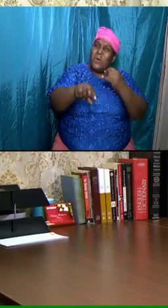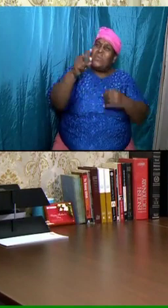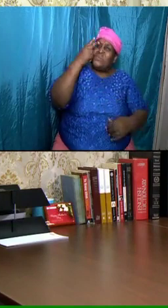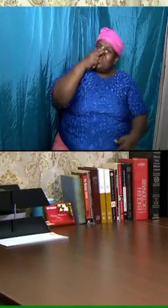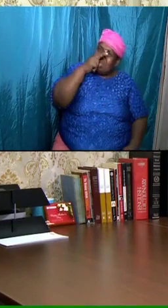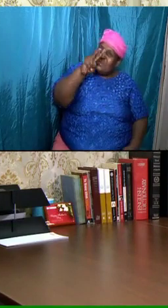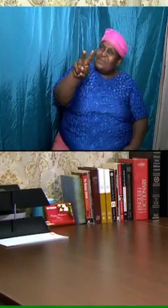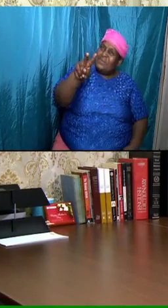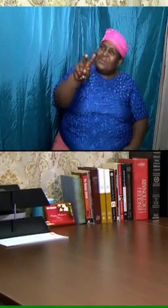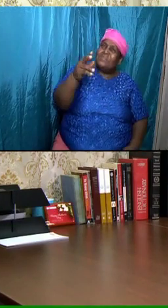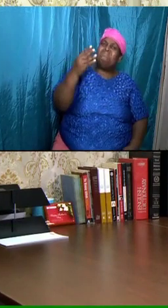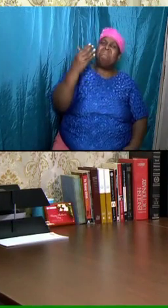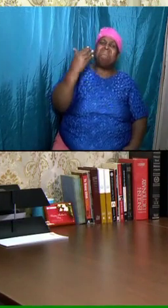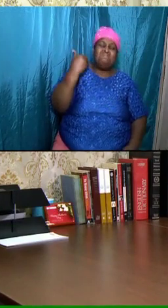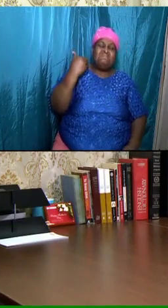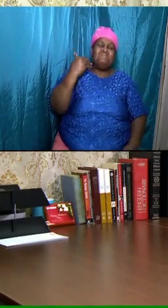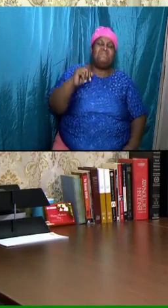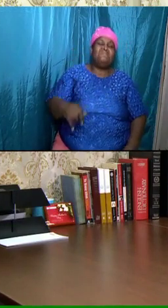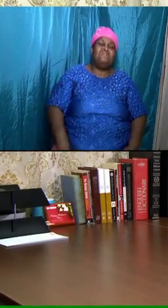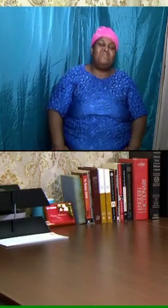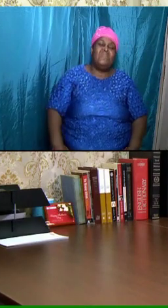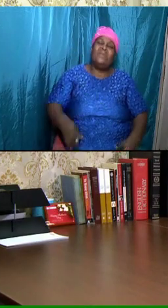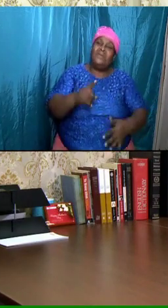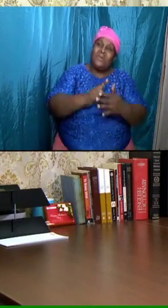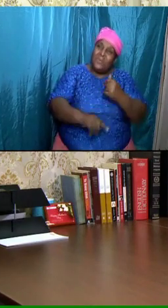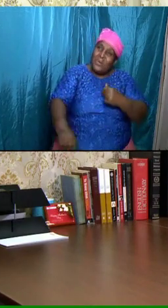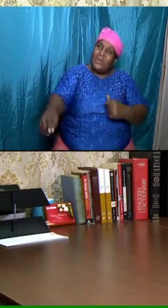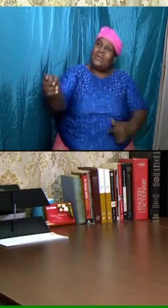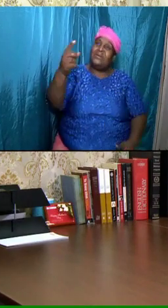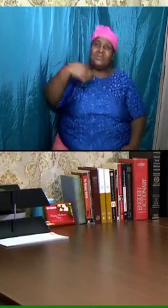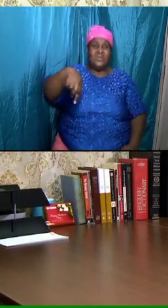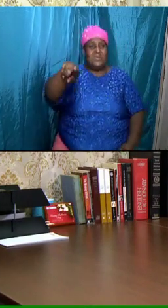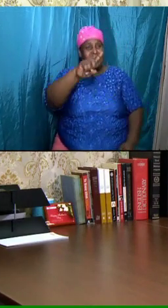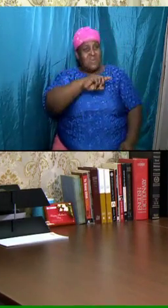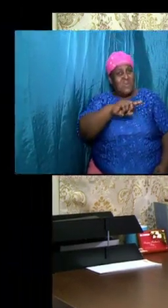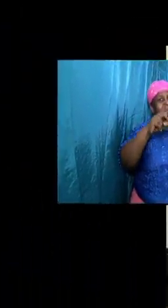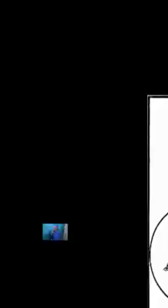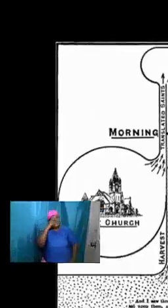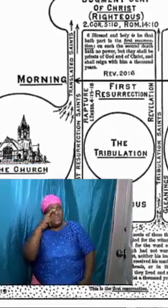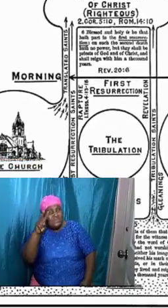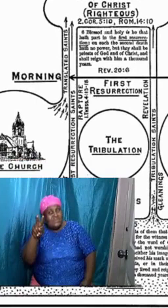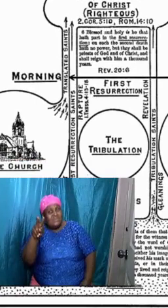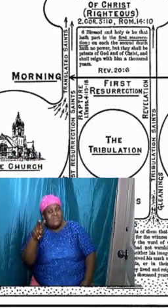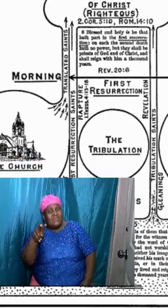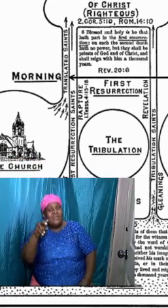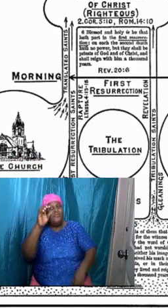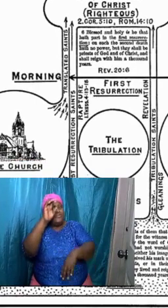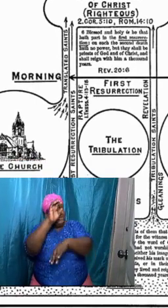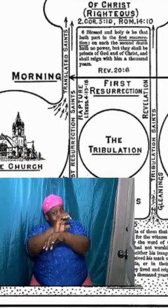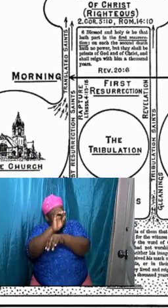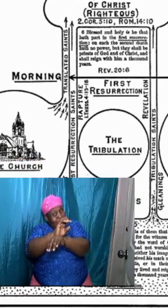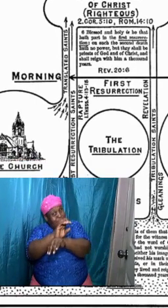it again on the chat because we are going down now what we what we have seen is that the church